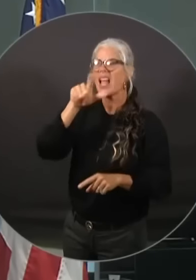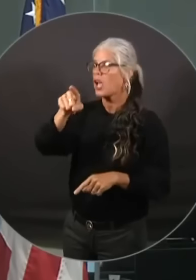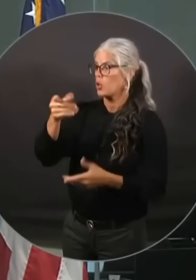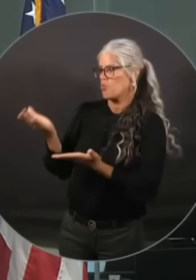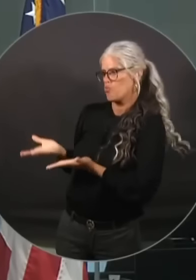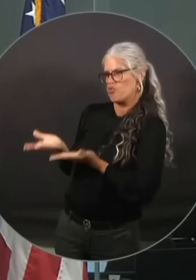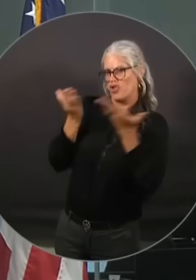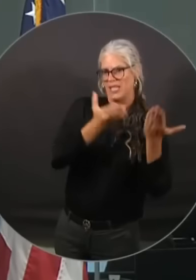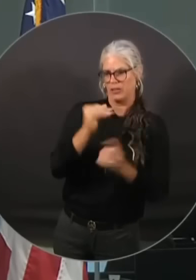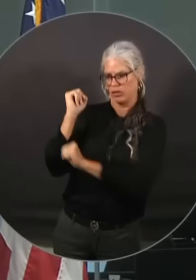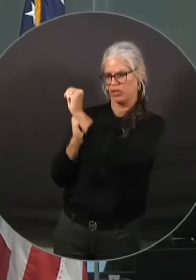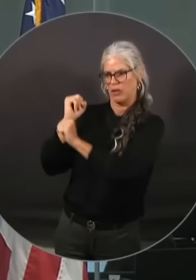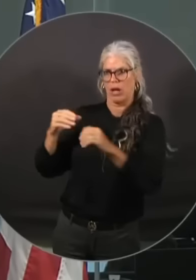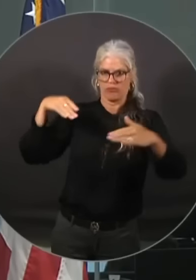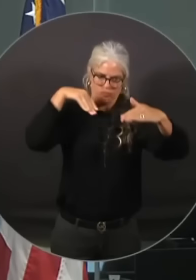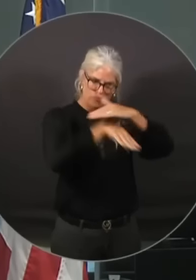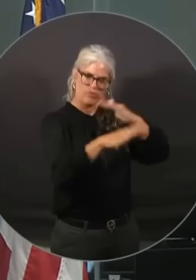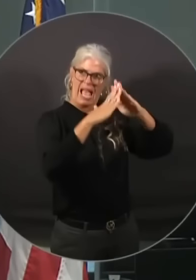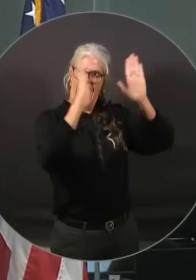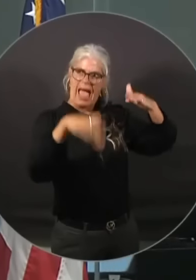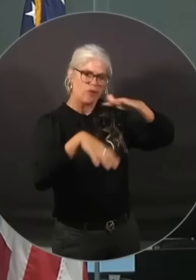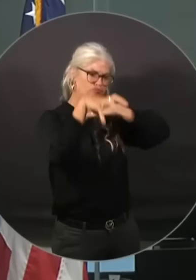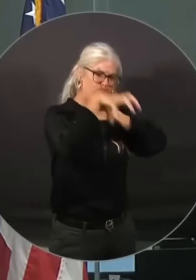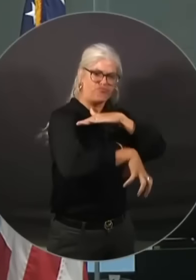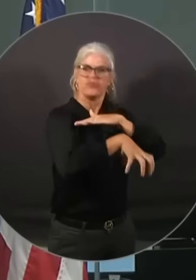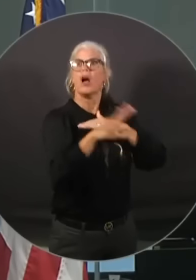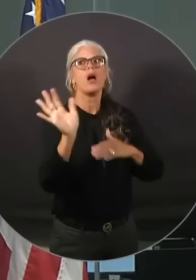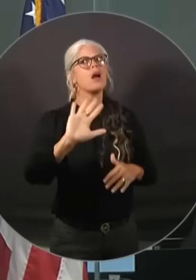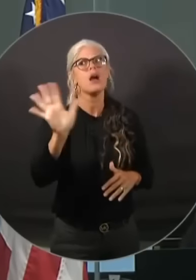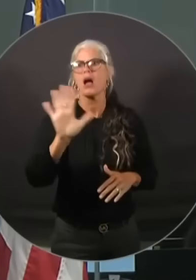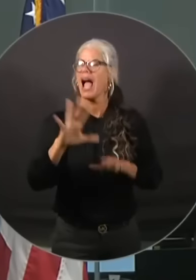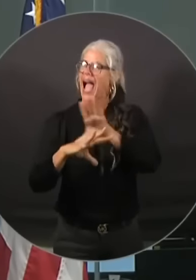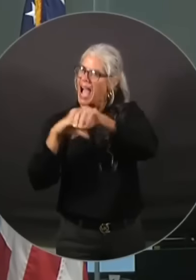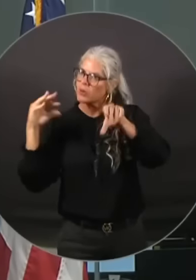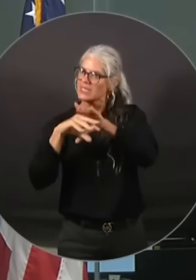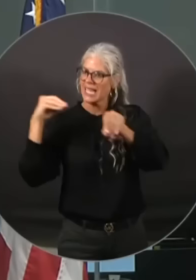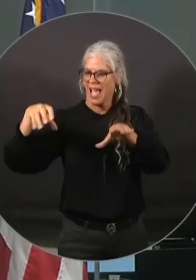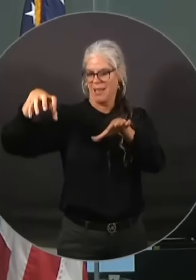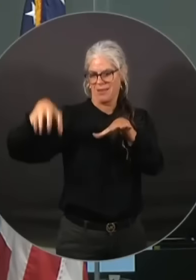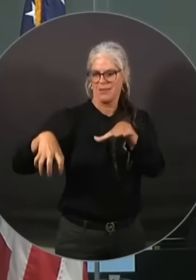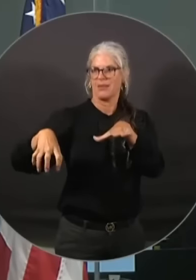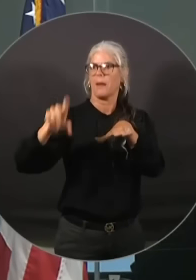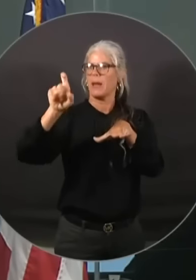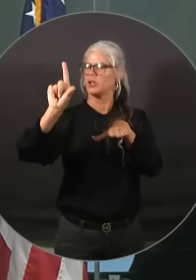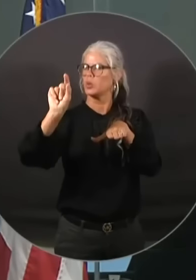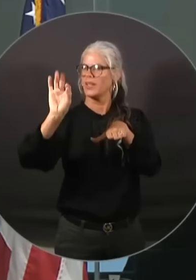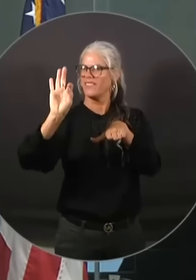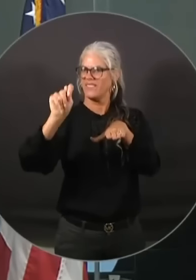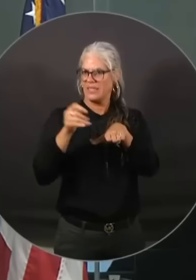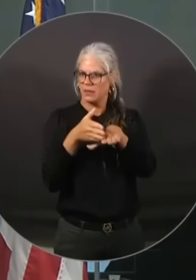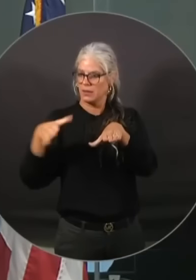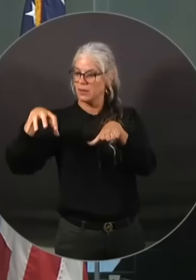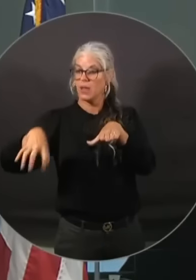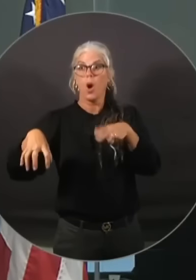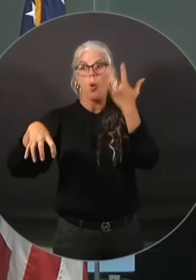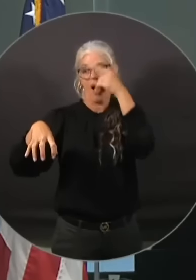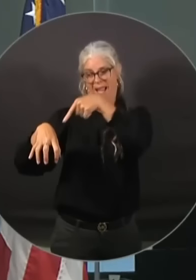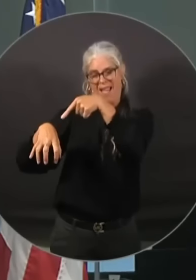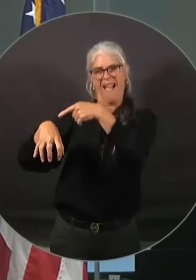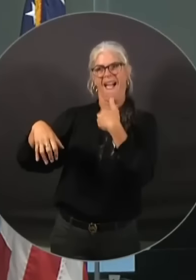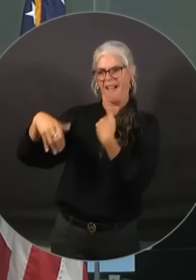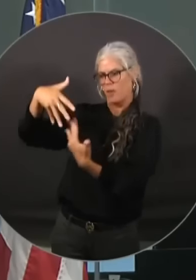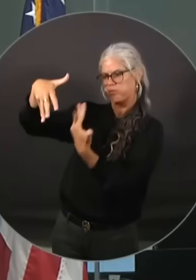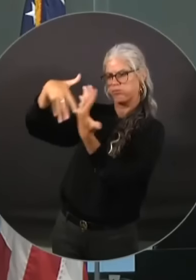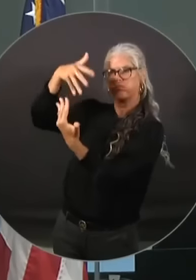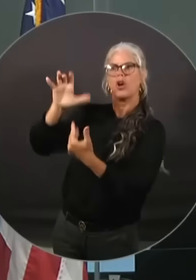home. We don't want to see any anybody get get killed based on the carbon monoxide that will build up when those are run